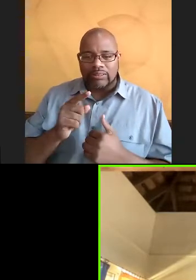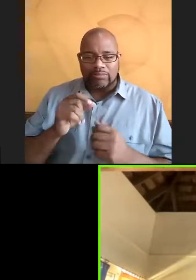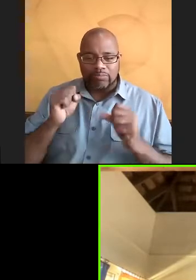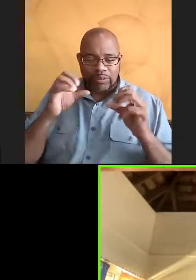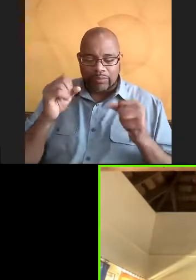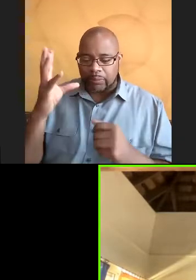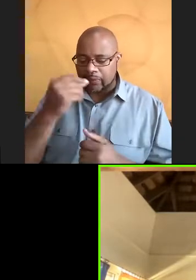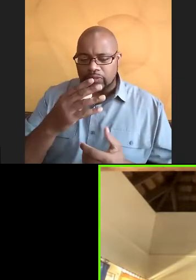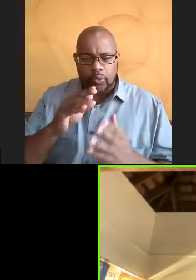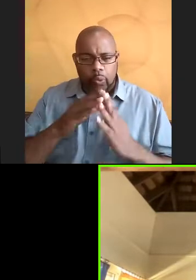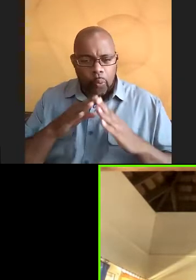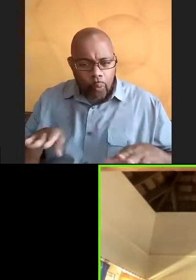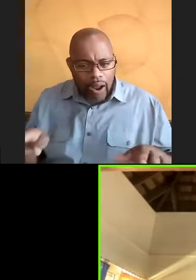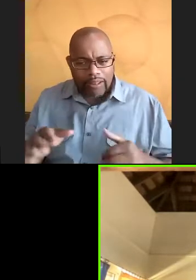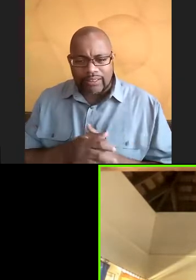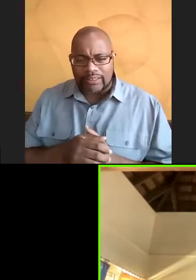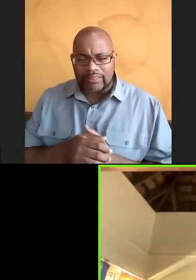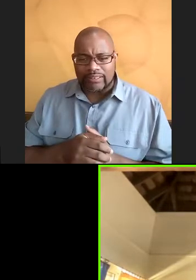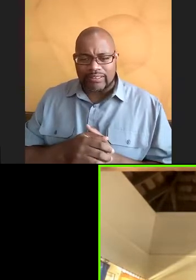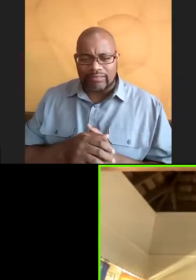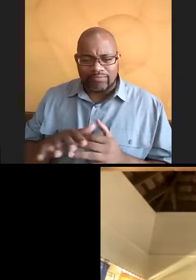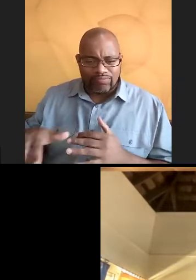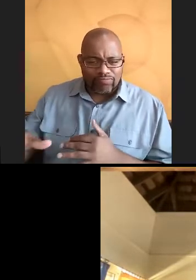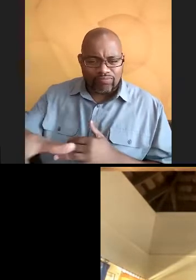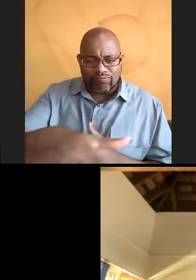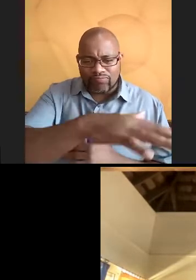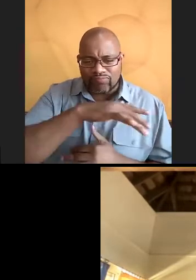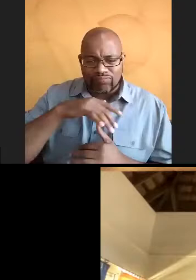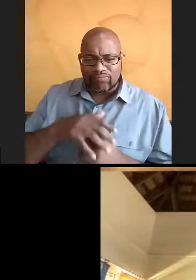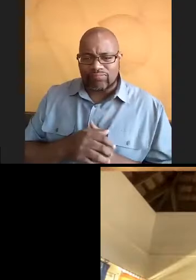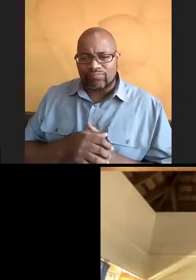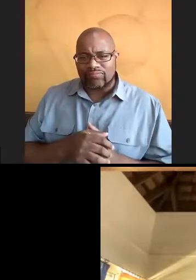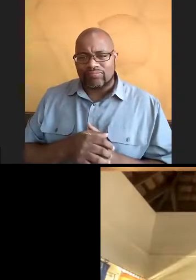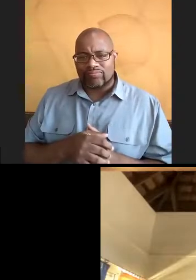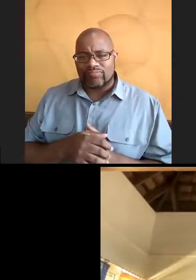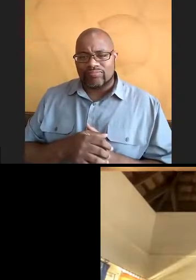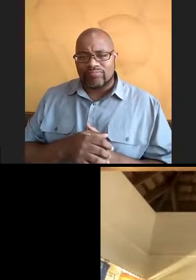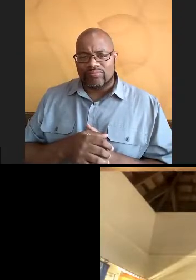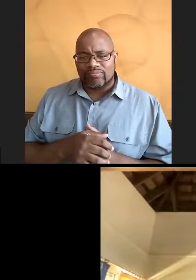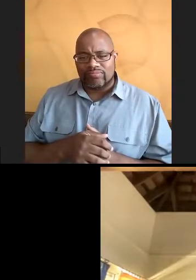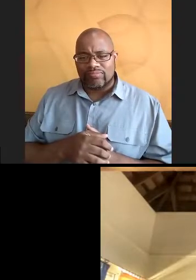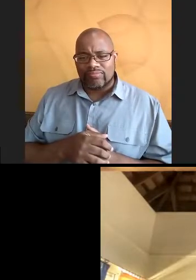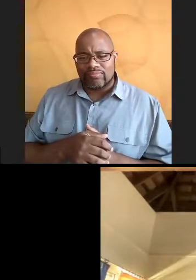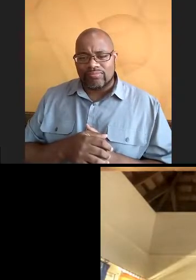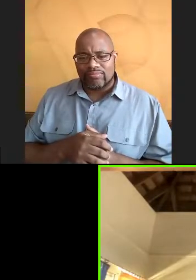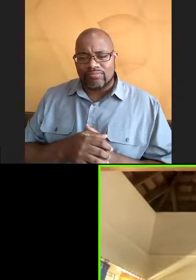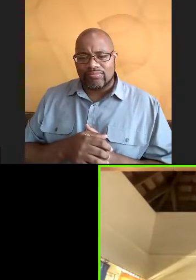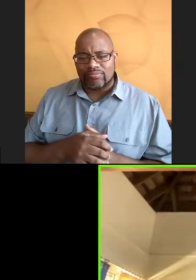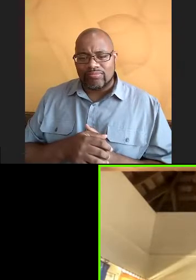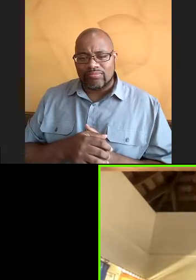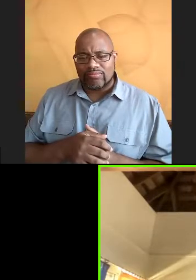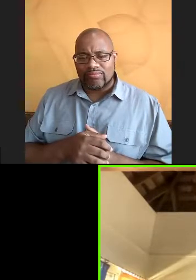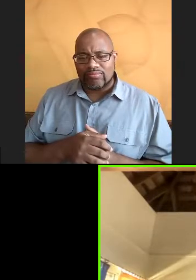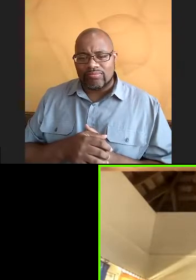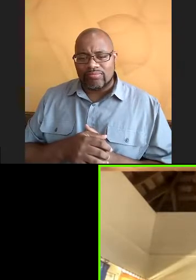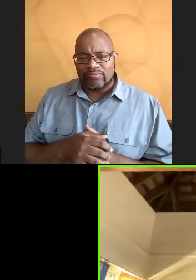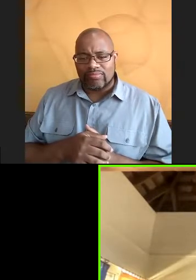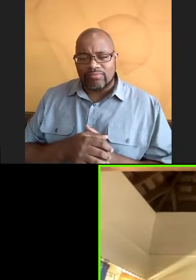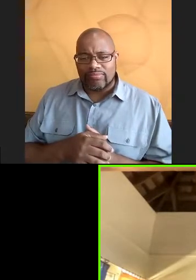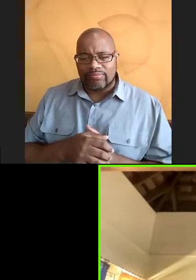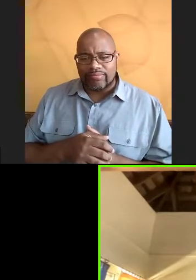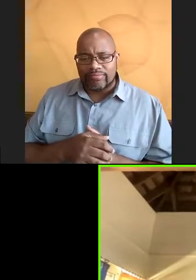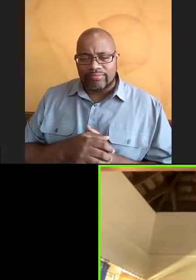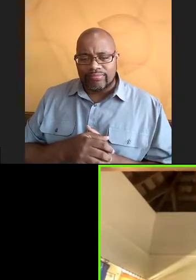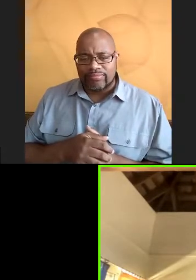quiet and so cool, too. It was amazing. It was just, like I really put my life into perspective.